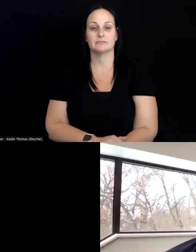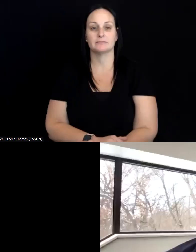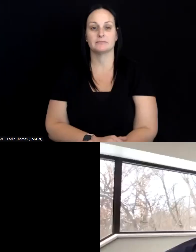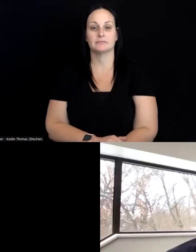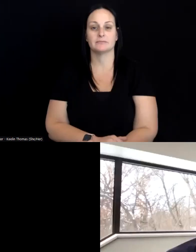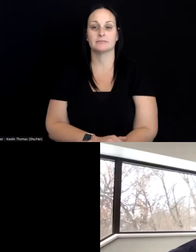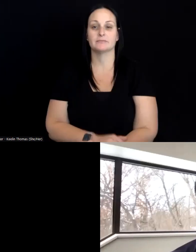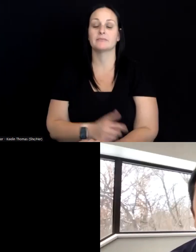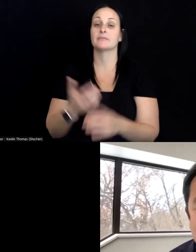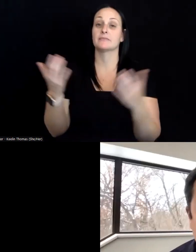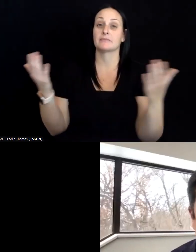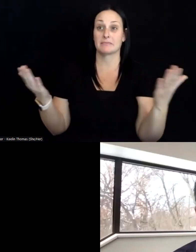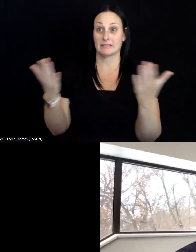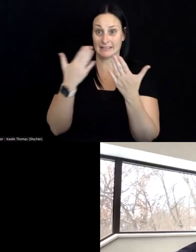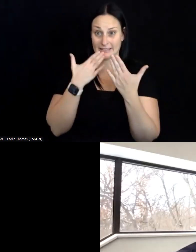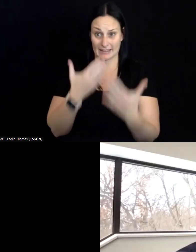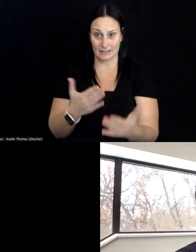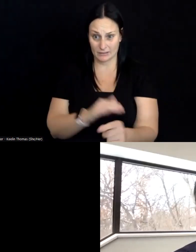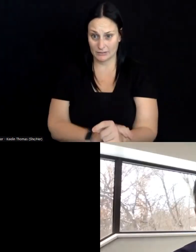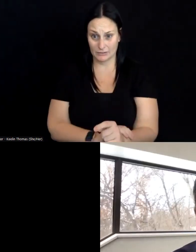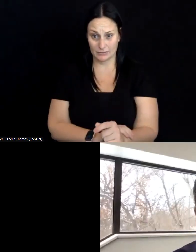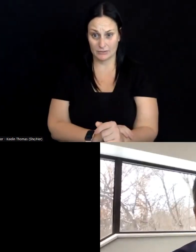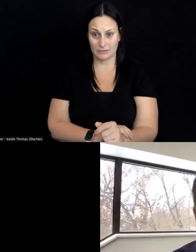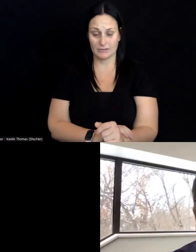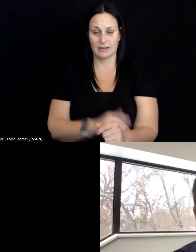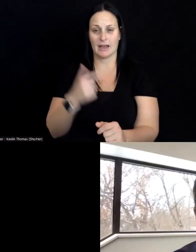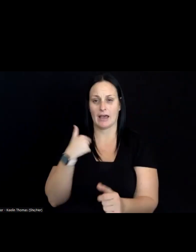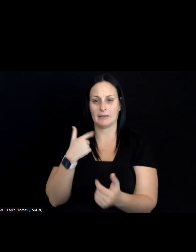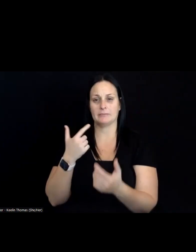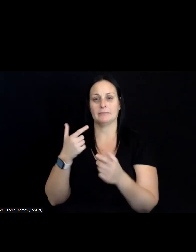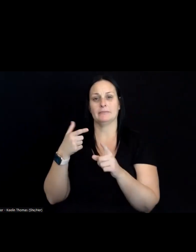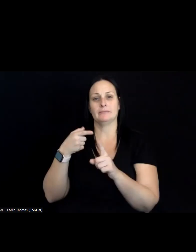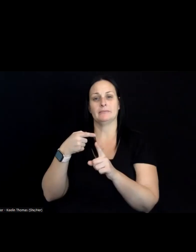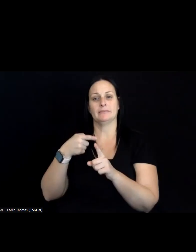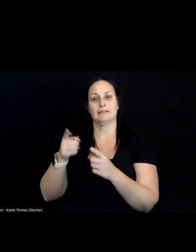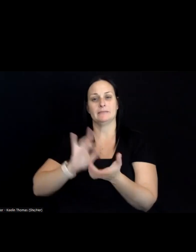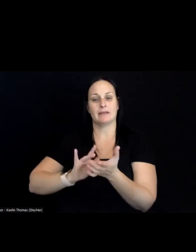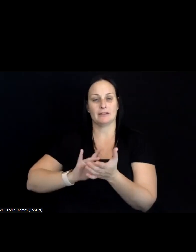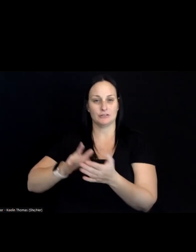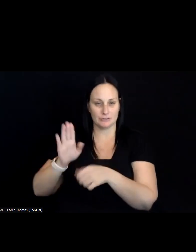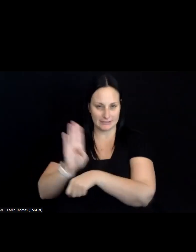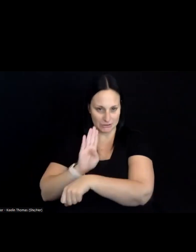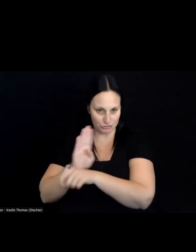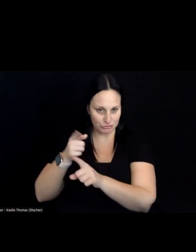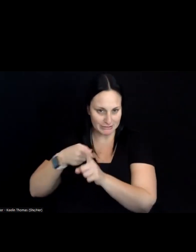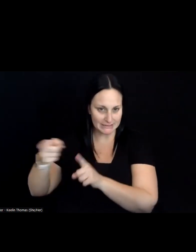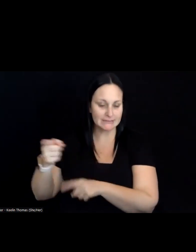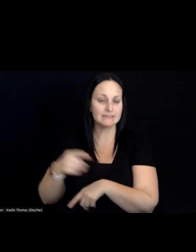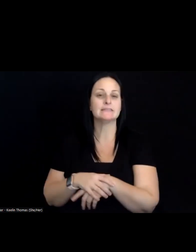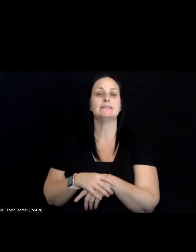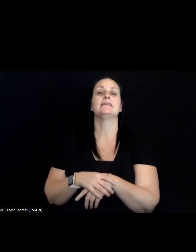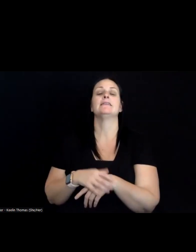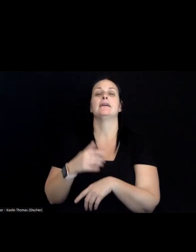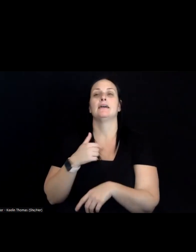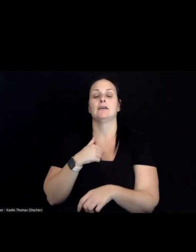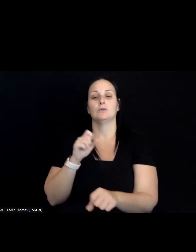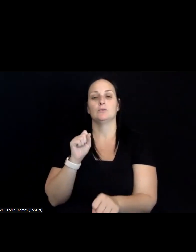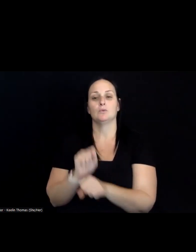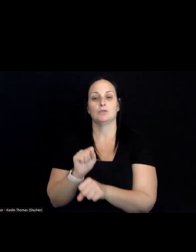Well, thank you. that was, I'm in the medical industry and work in